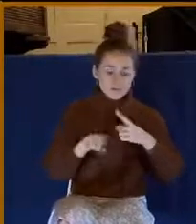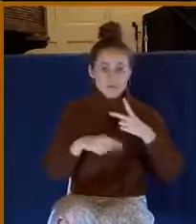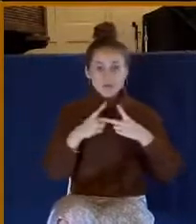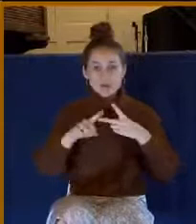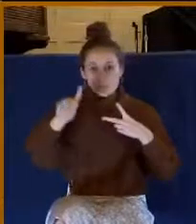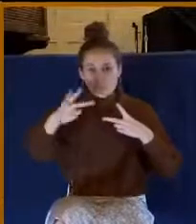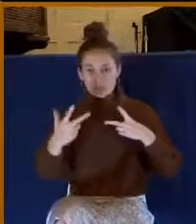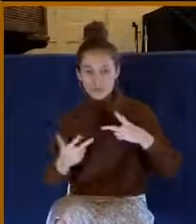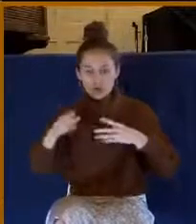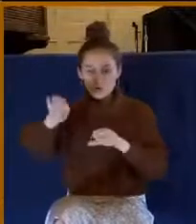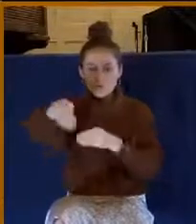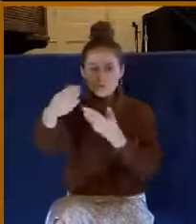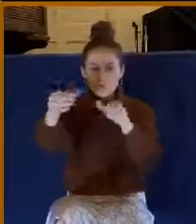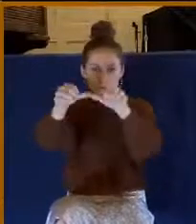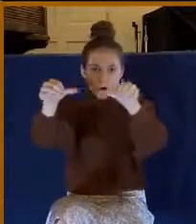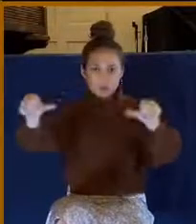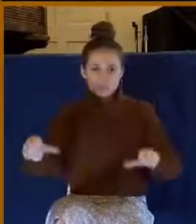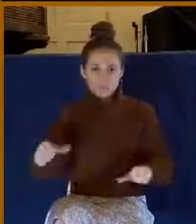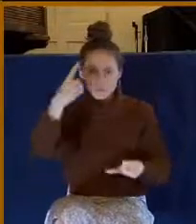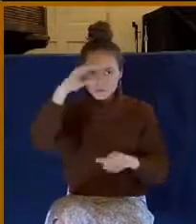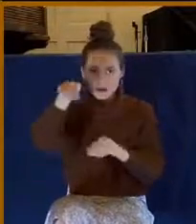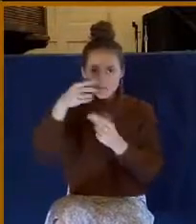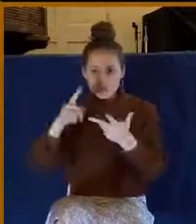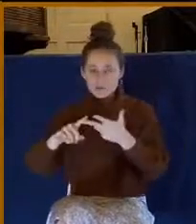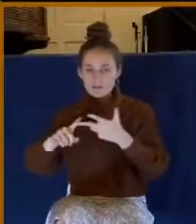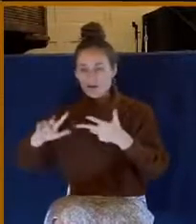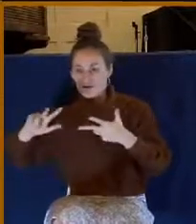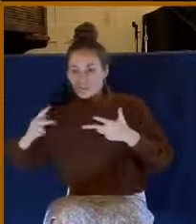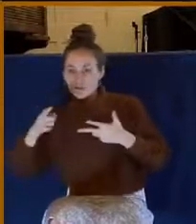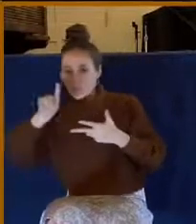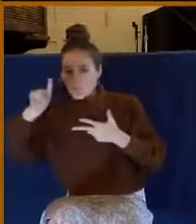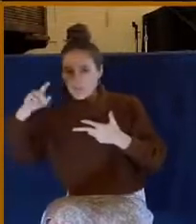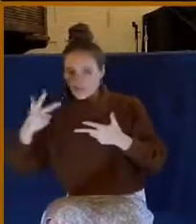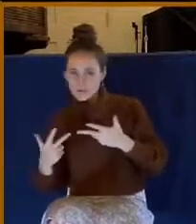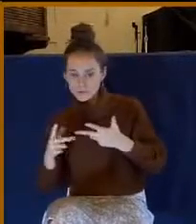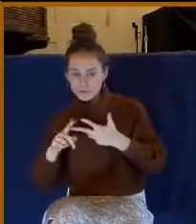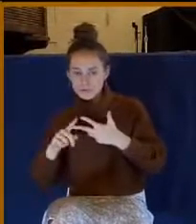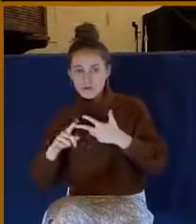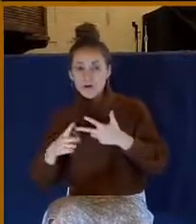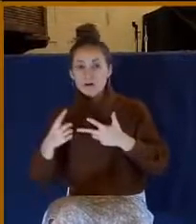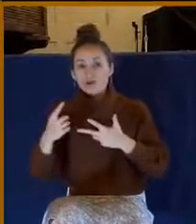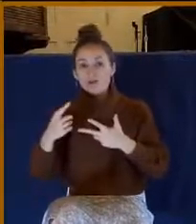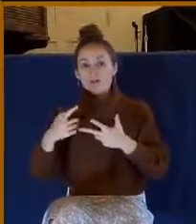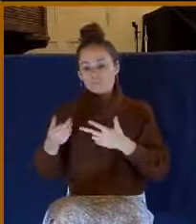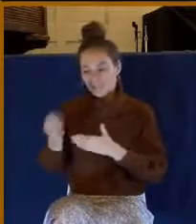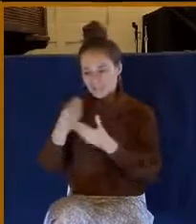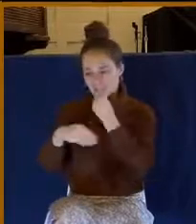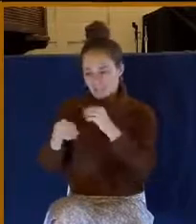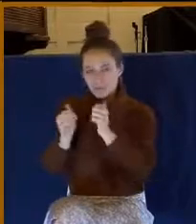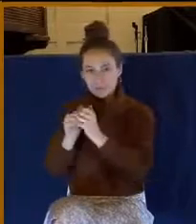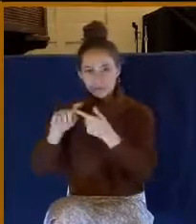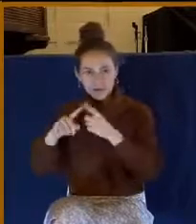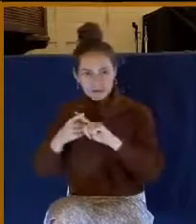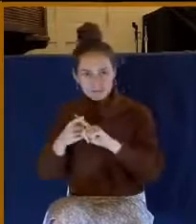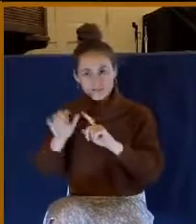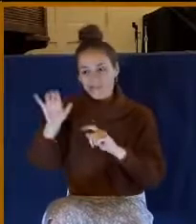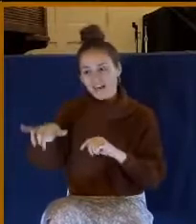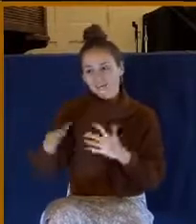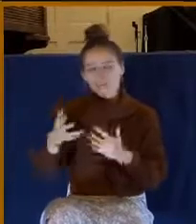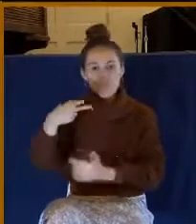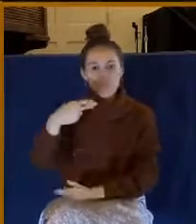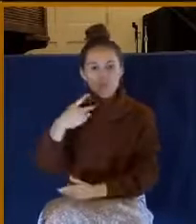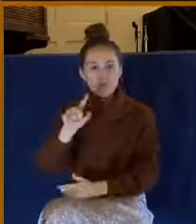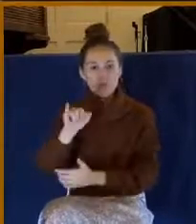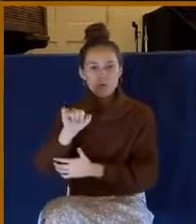Another third they were to take and eat a meal with their friends. That's really where the thanksgiving meal came from in the mind of the Puritans who had that